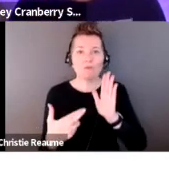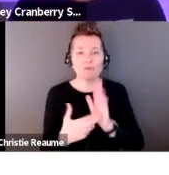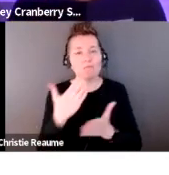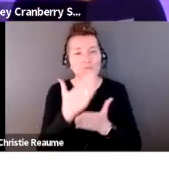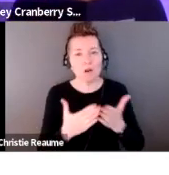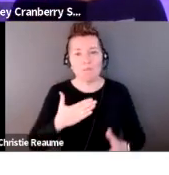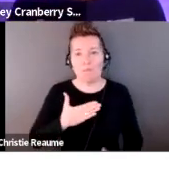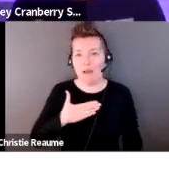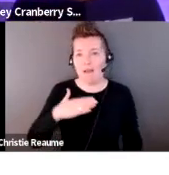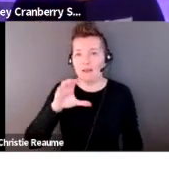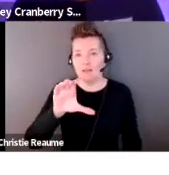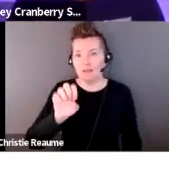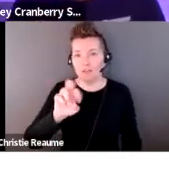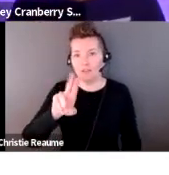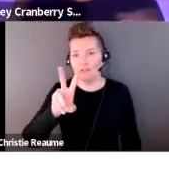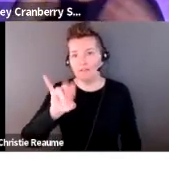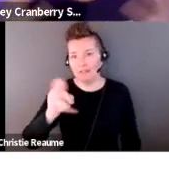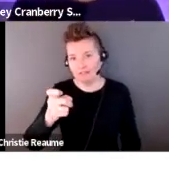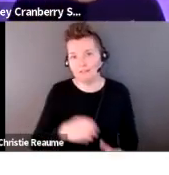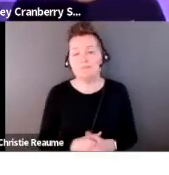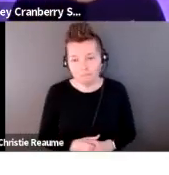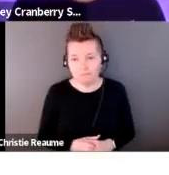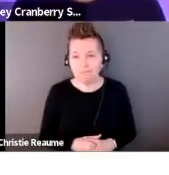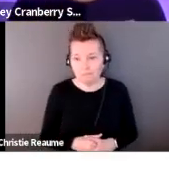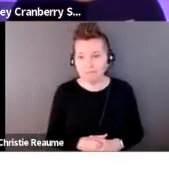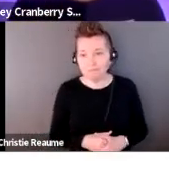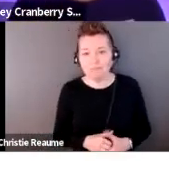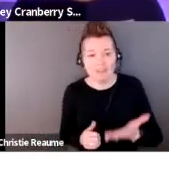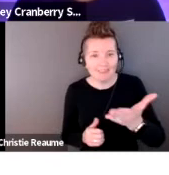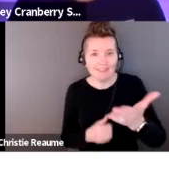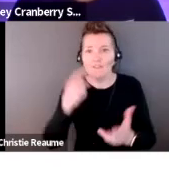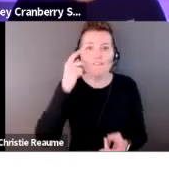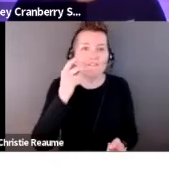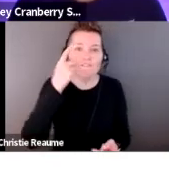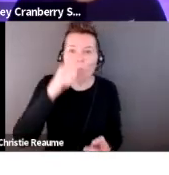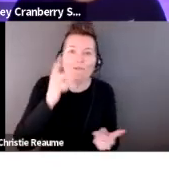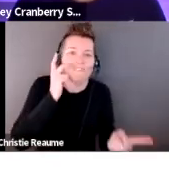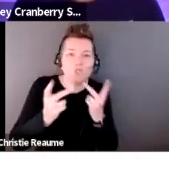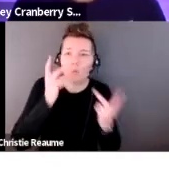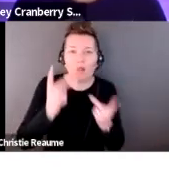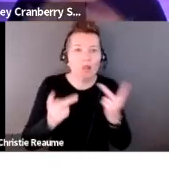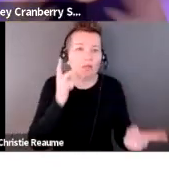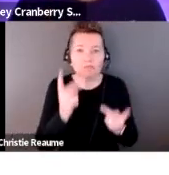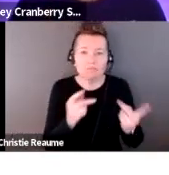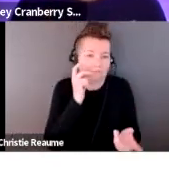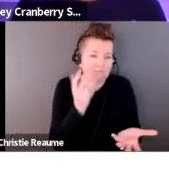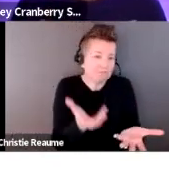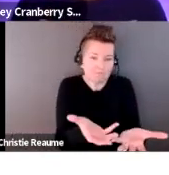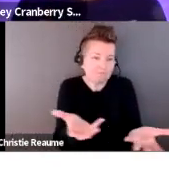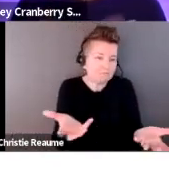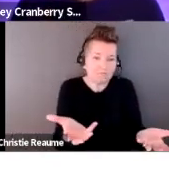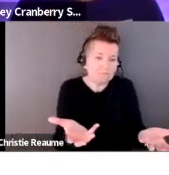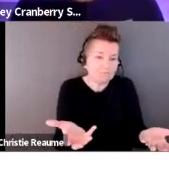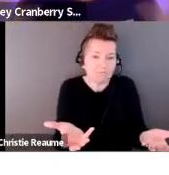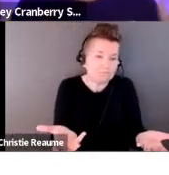aesthetic consumption. And I guess therefore as